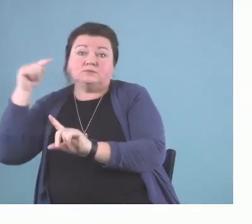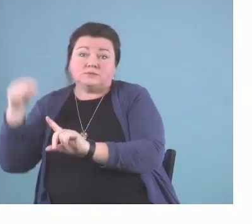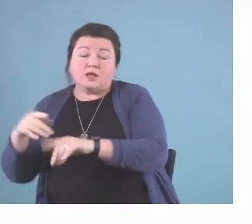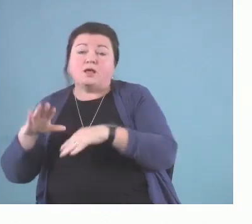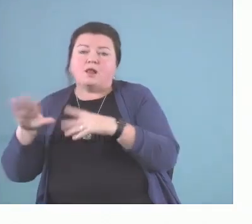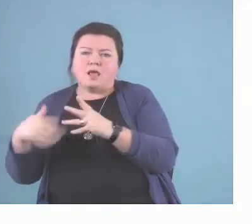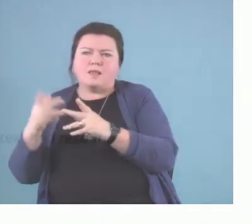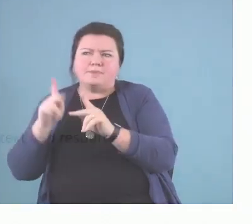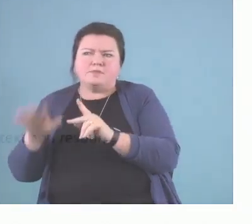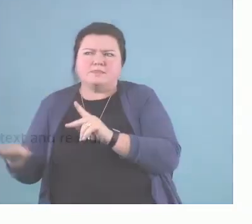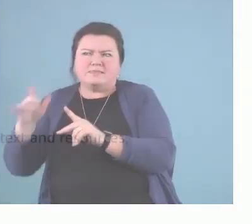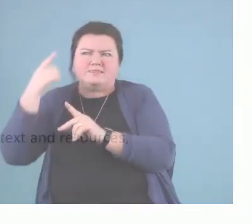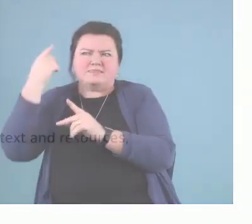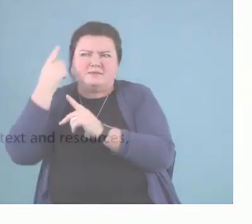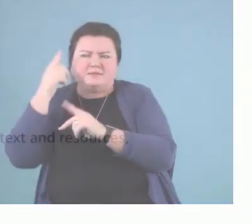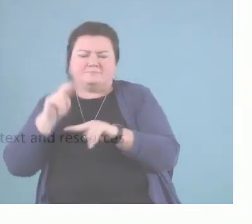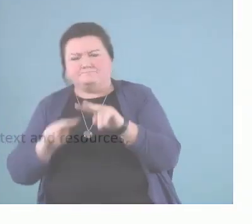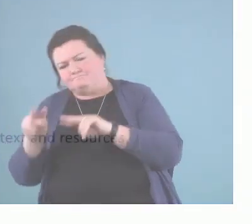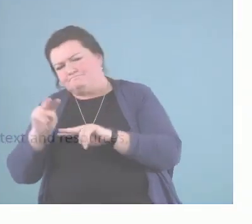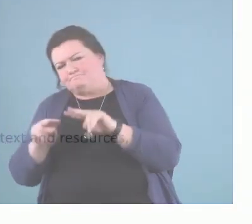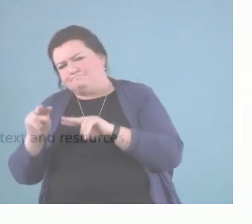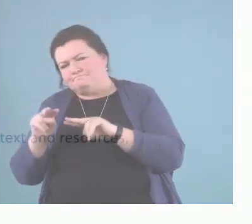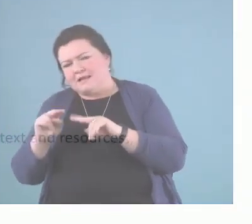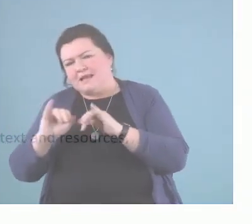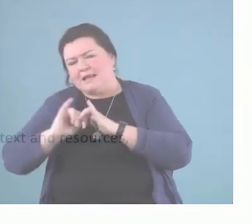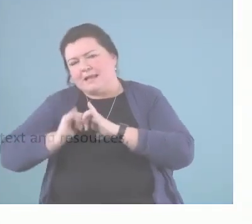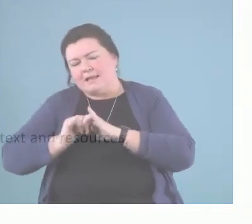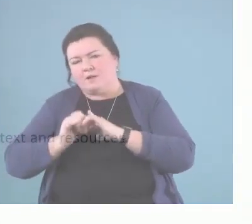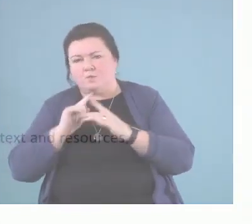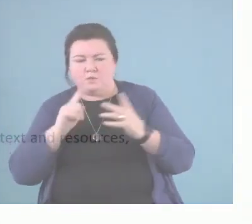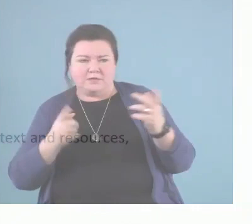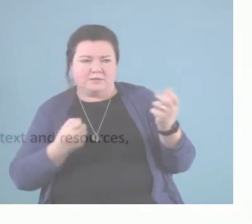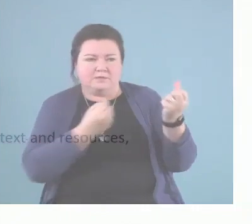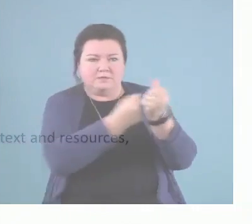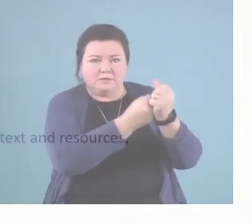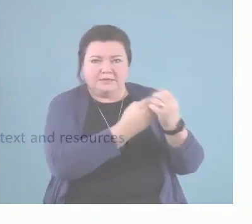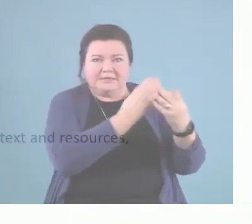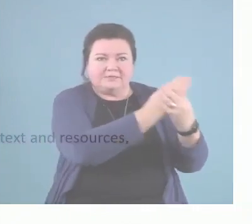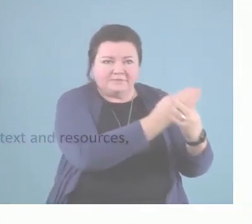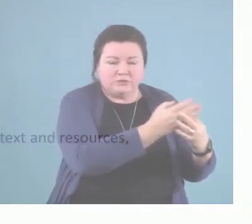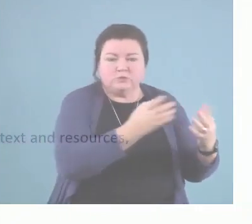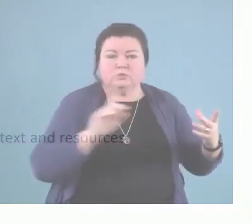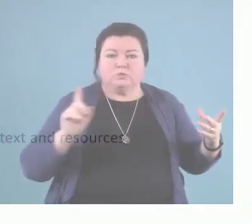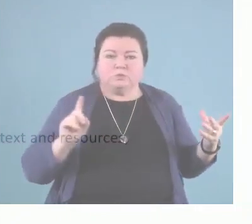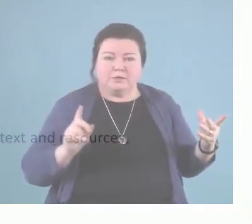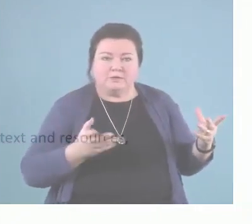thinking about how you can intervene in these 14 kind of ways.